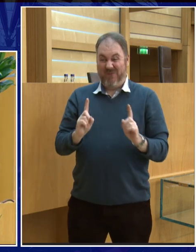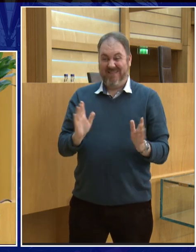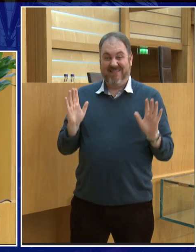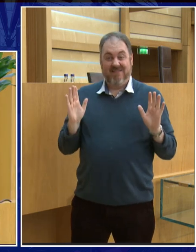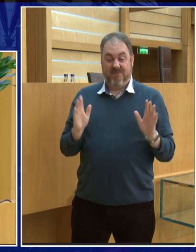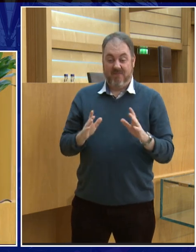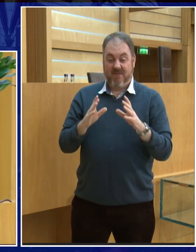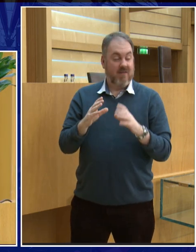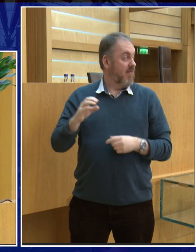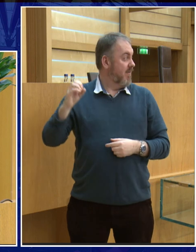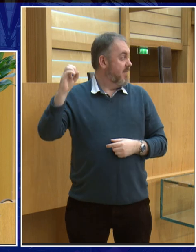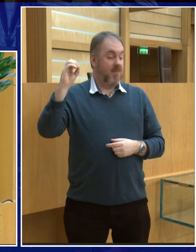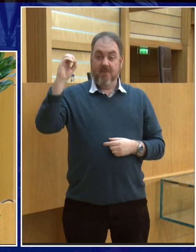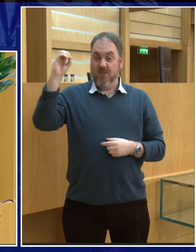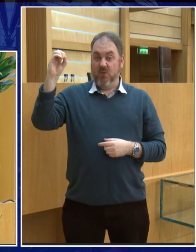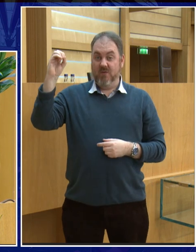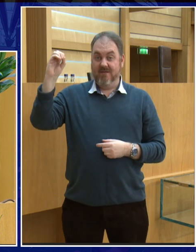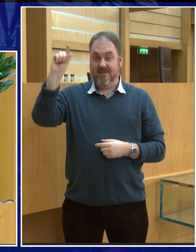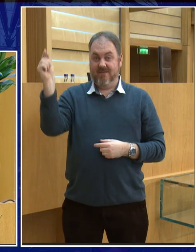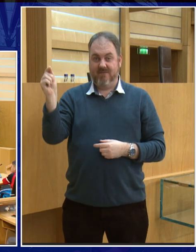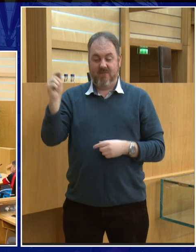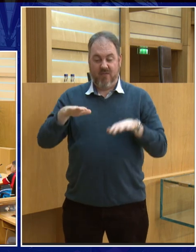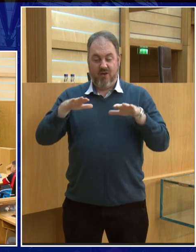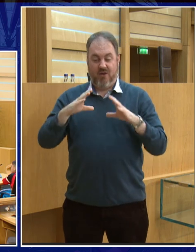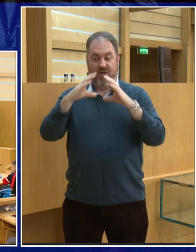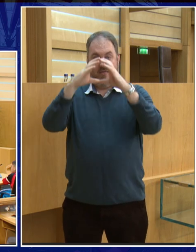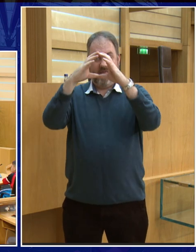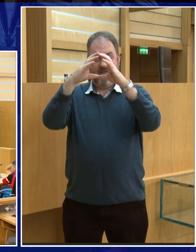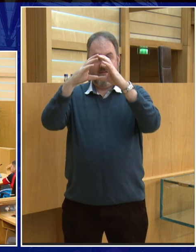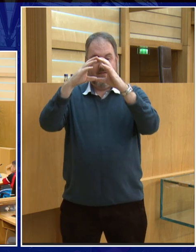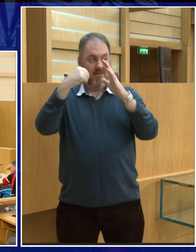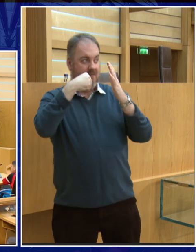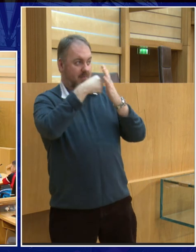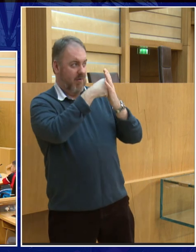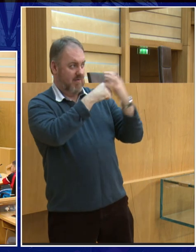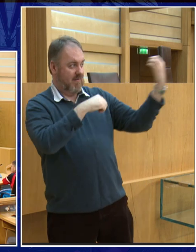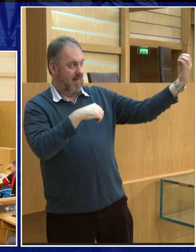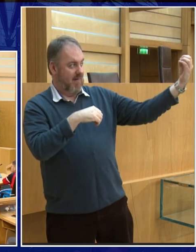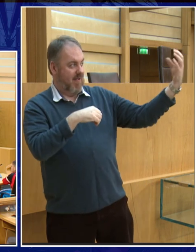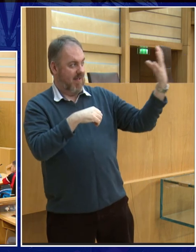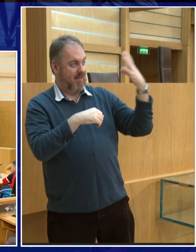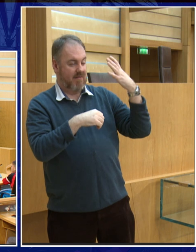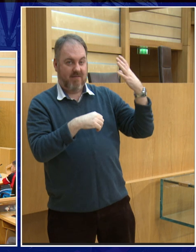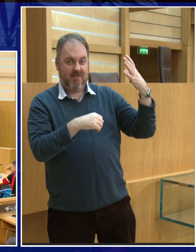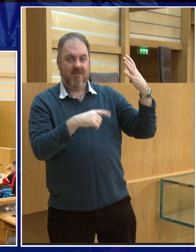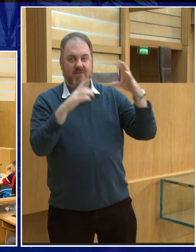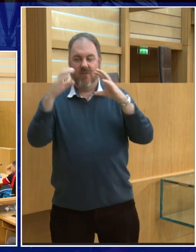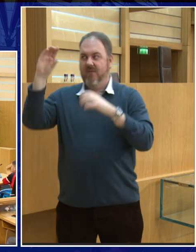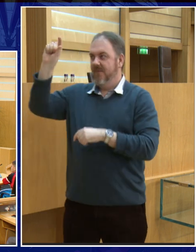Earth gets between, and this is the Moon, and the Earth, and the Earth gets between the Sun and the Moon. And so light can't get through the Earth,